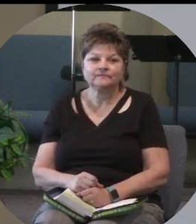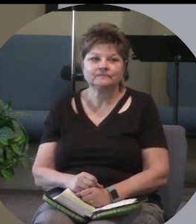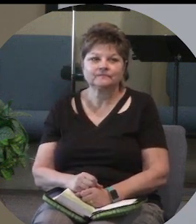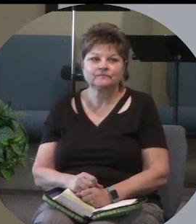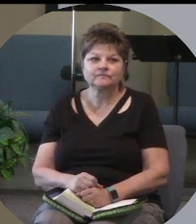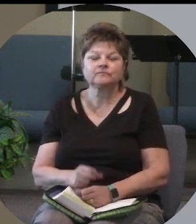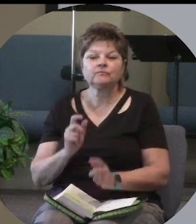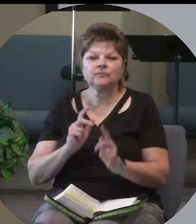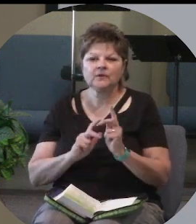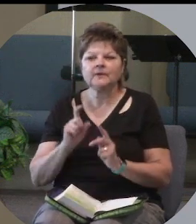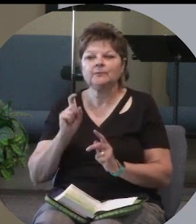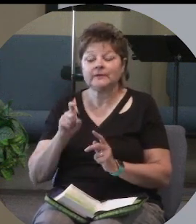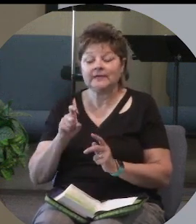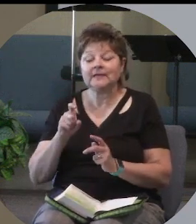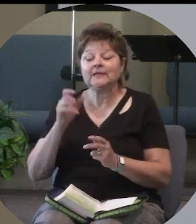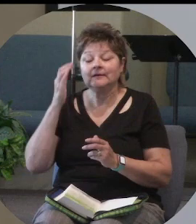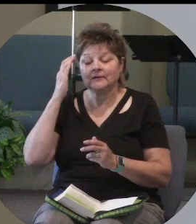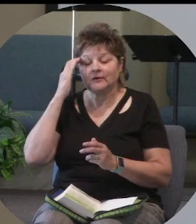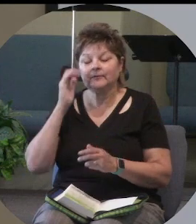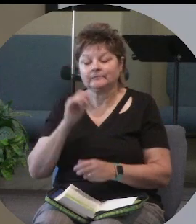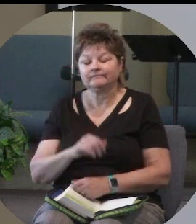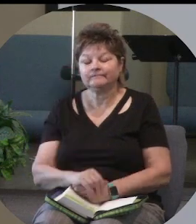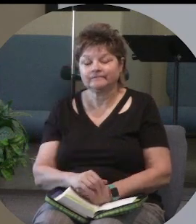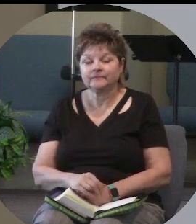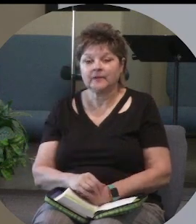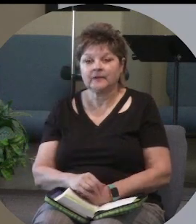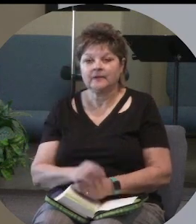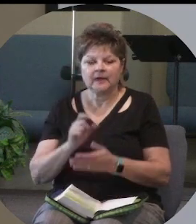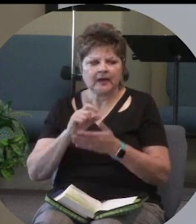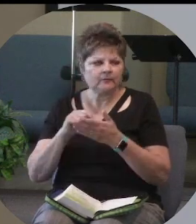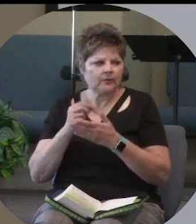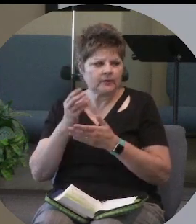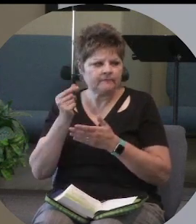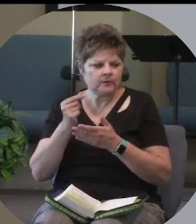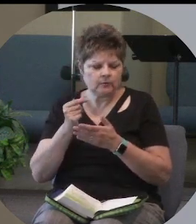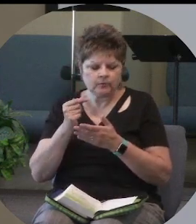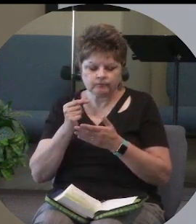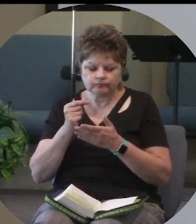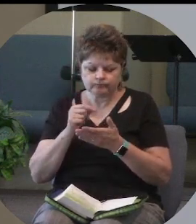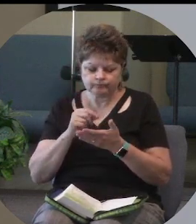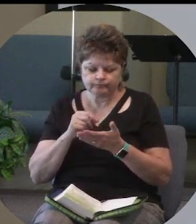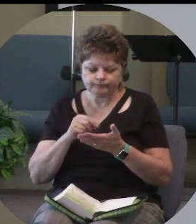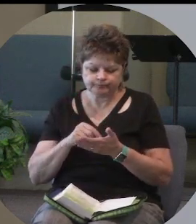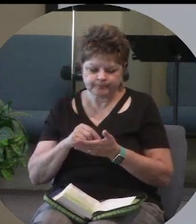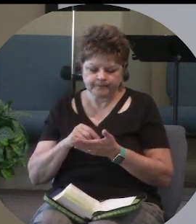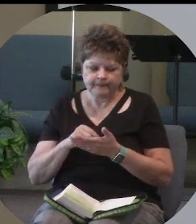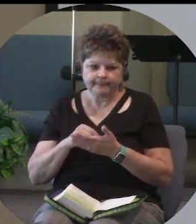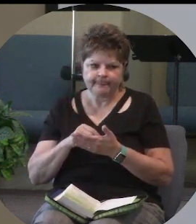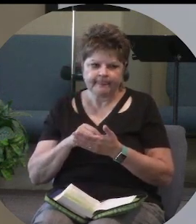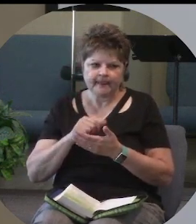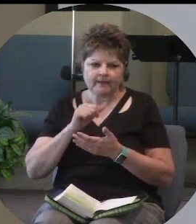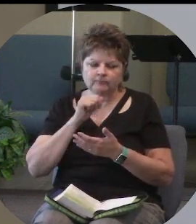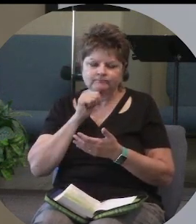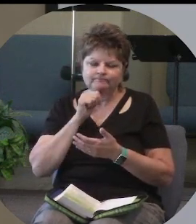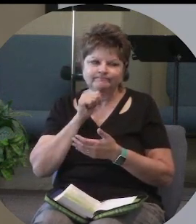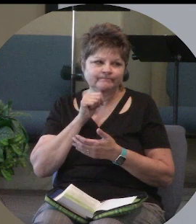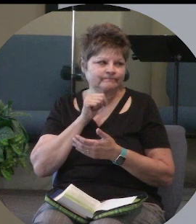People need to know that. And I wrote a few down and I am going to